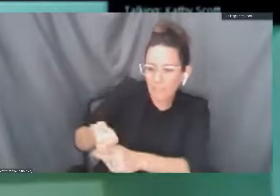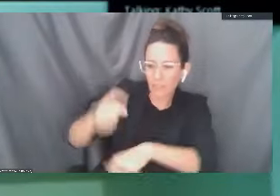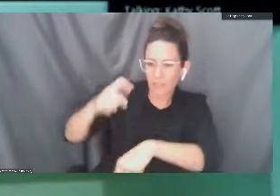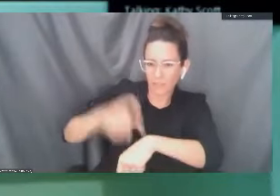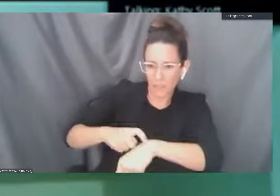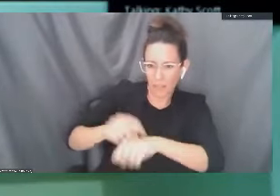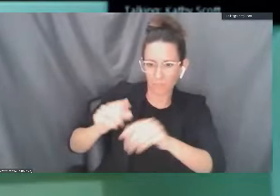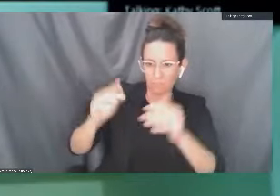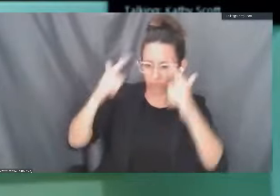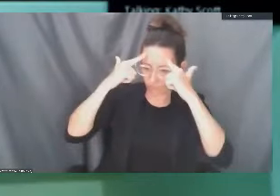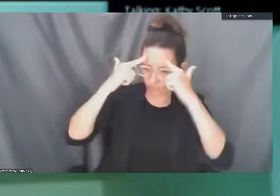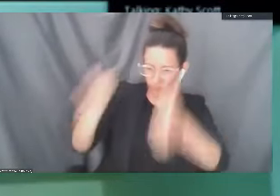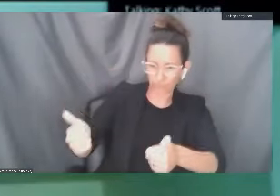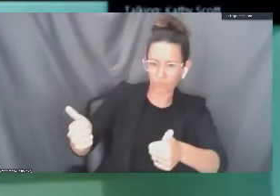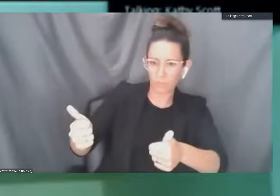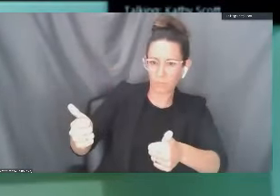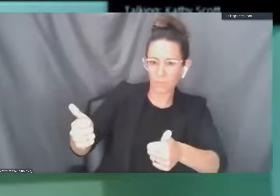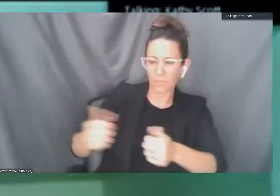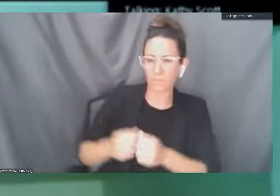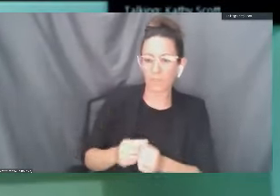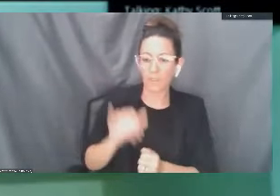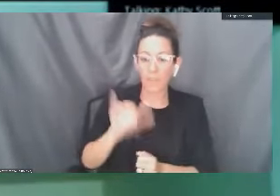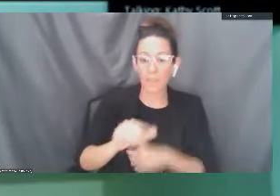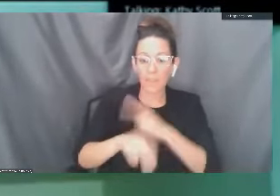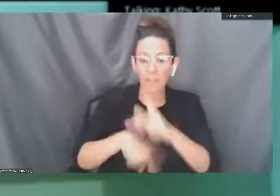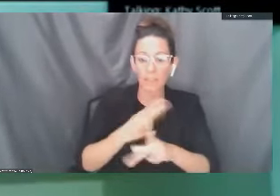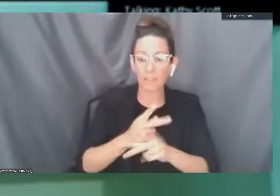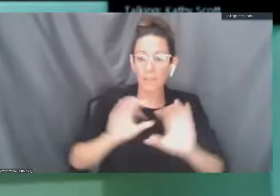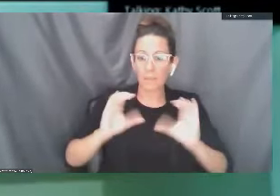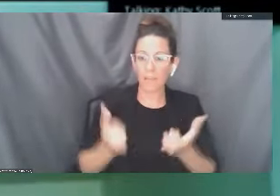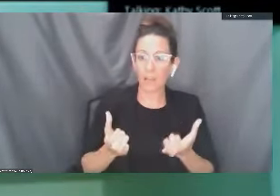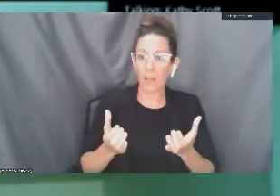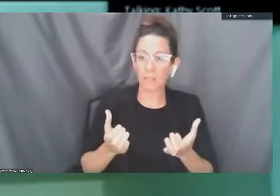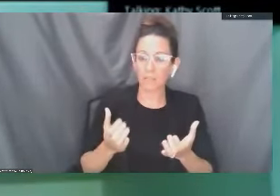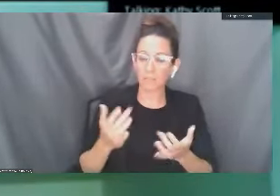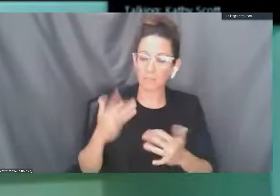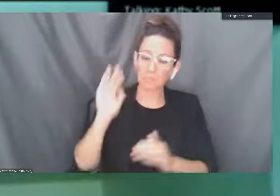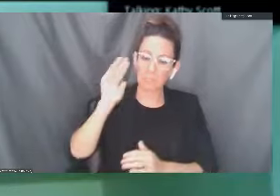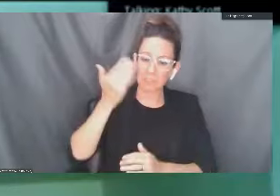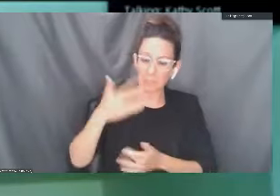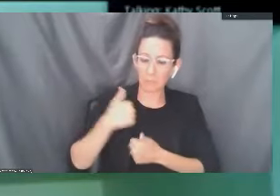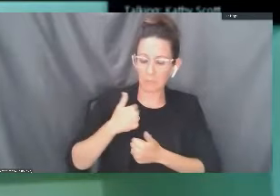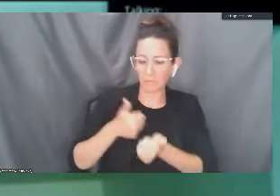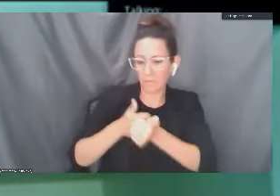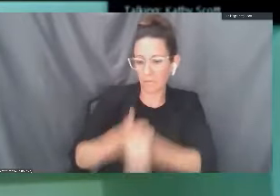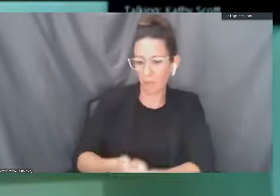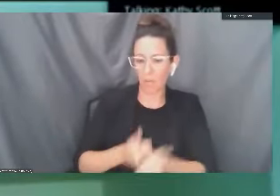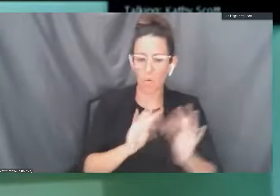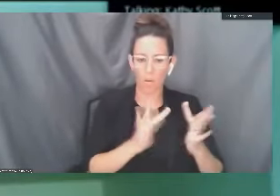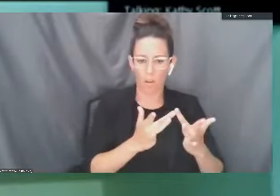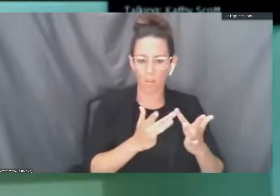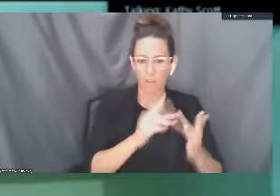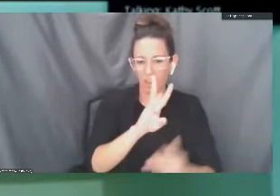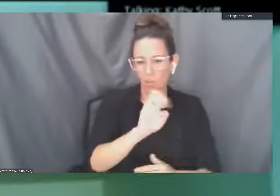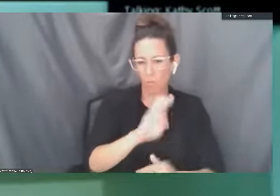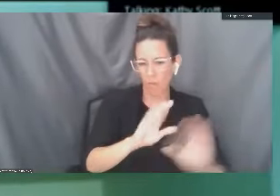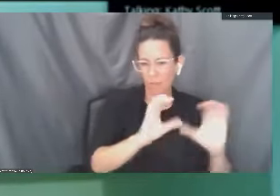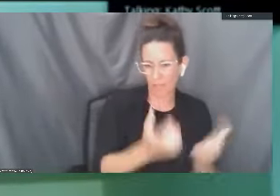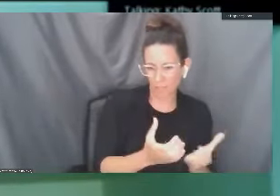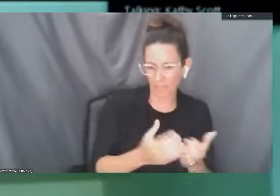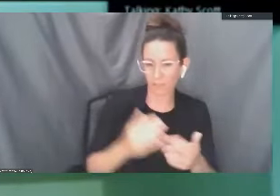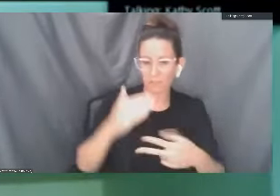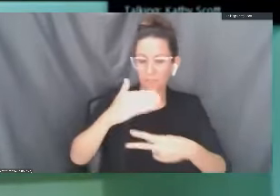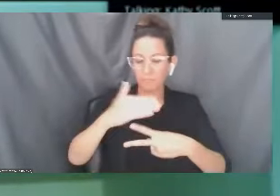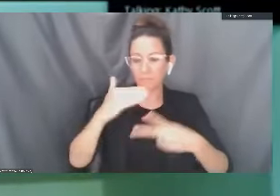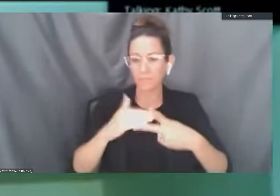This type of class is typical of a standard online class. Synchronous is when